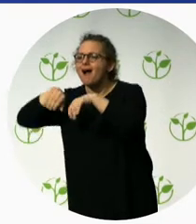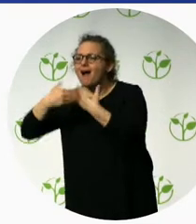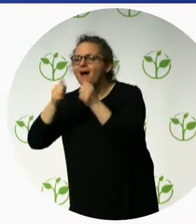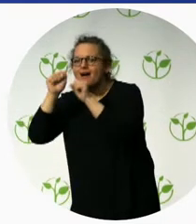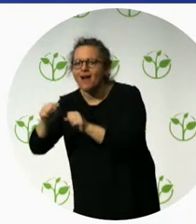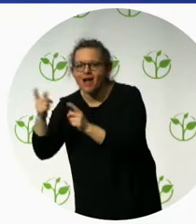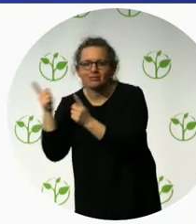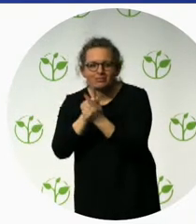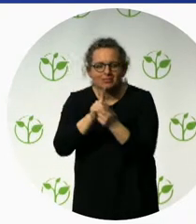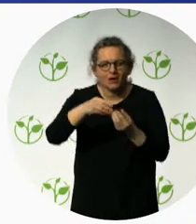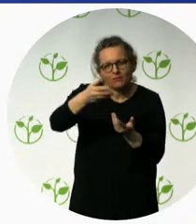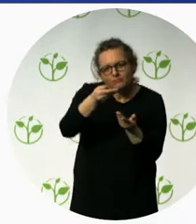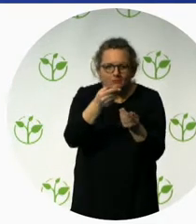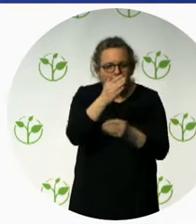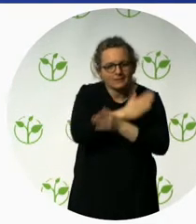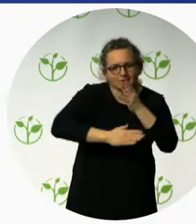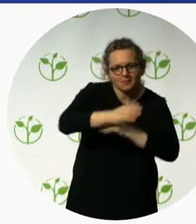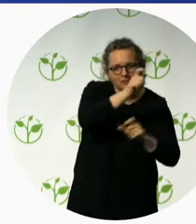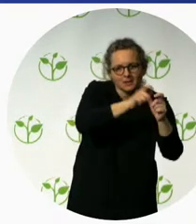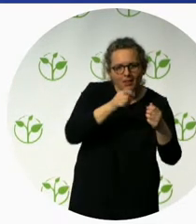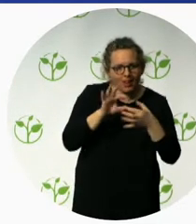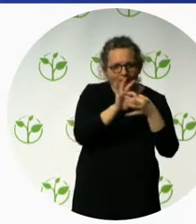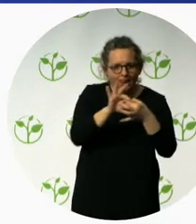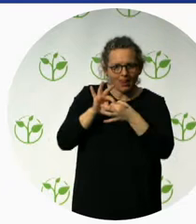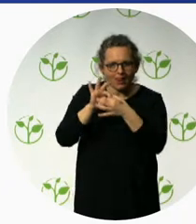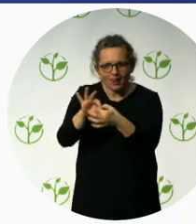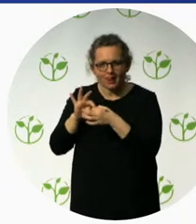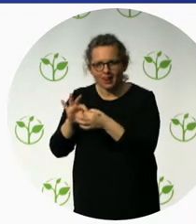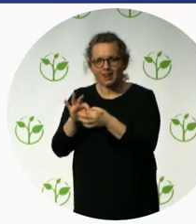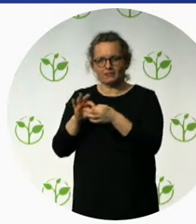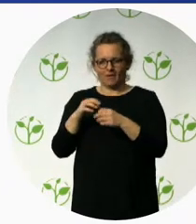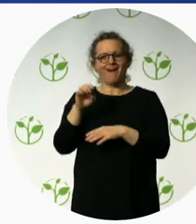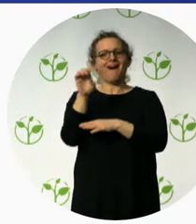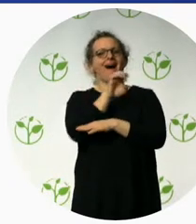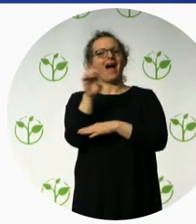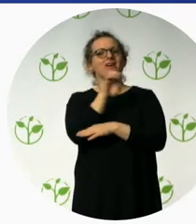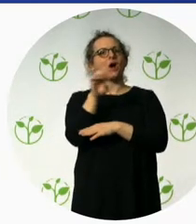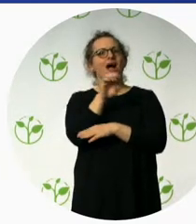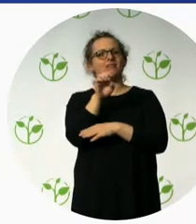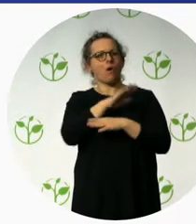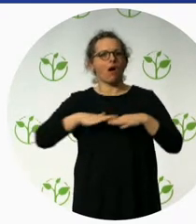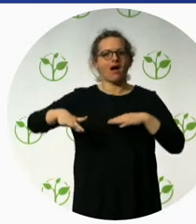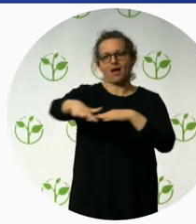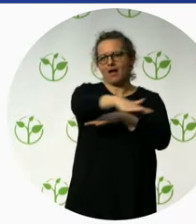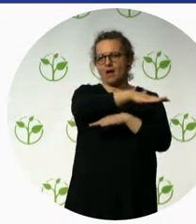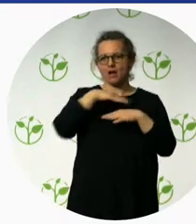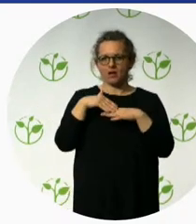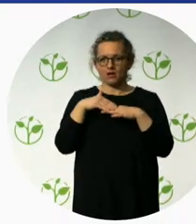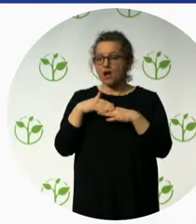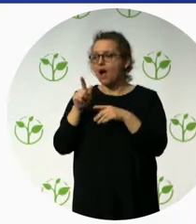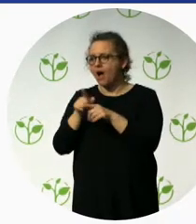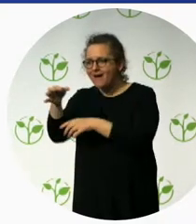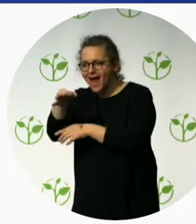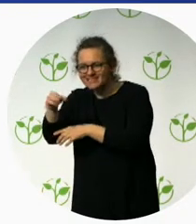Galapagos. So, Galapagos was always, well, a place where everyone wants to go and was not accessible. So,